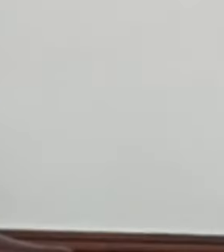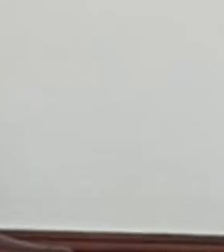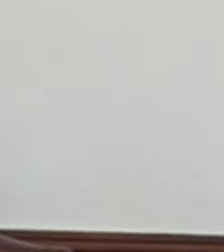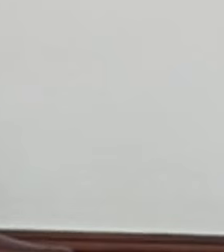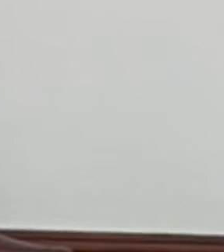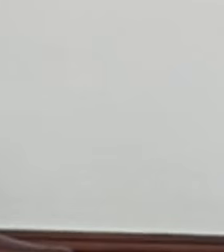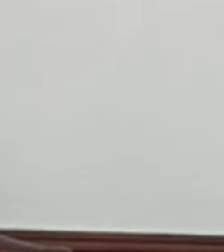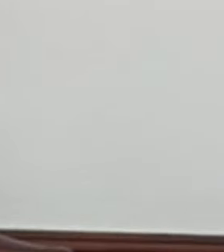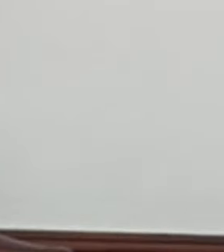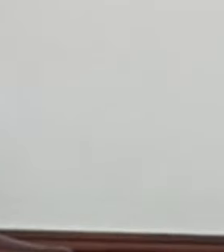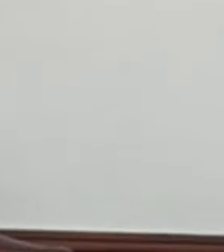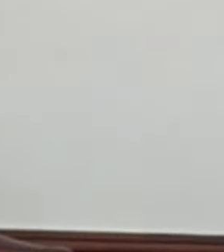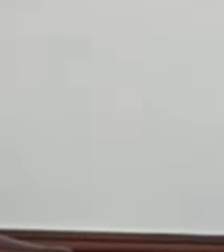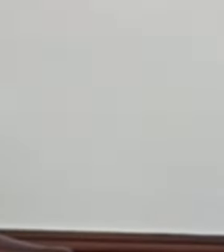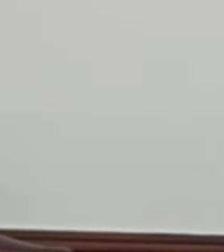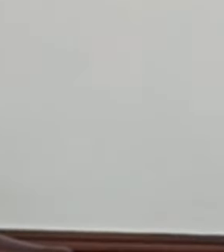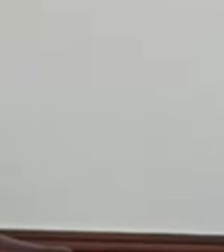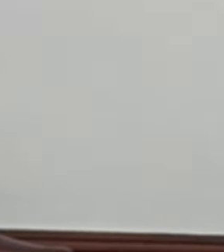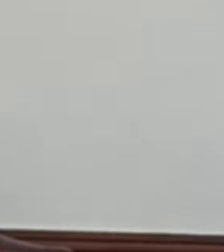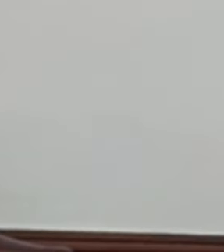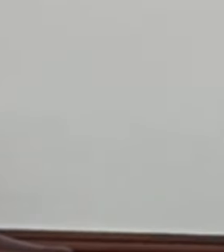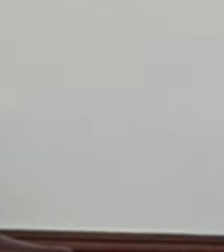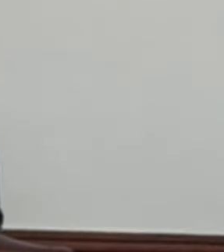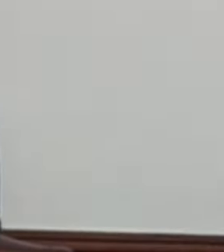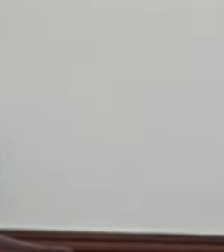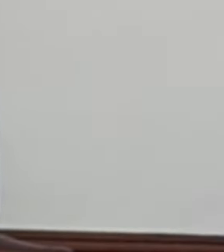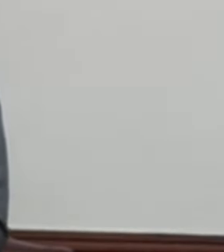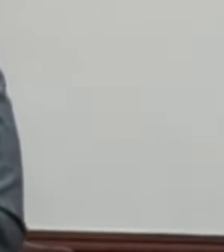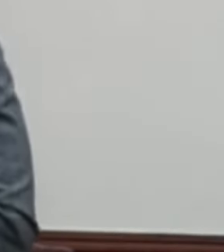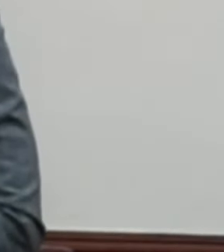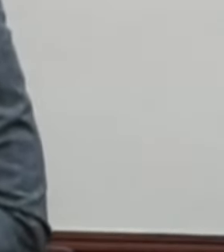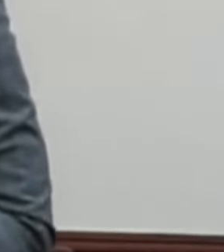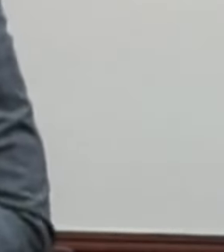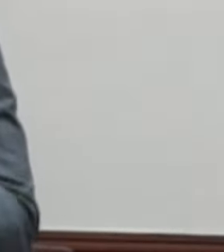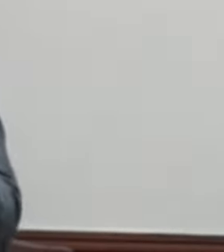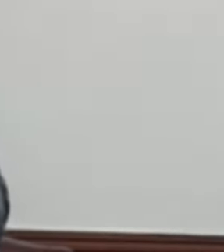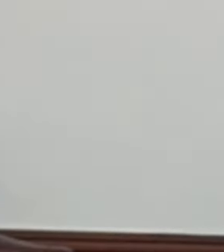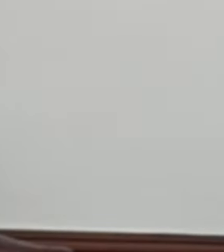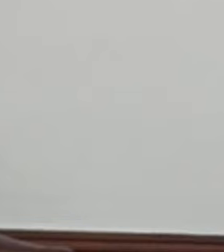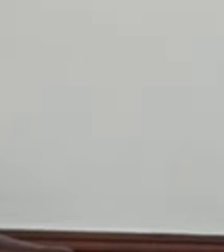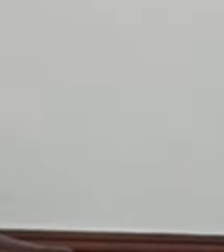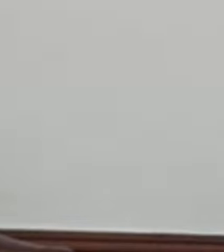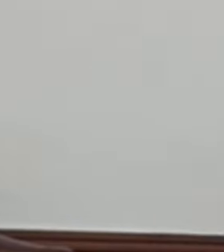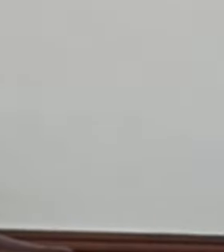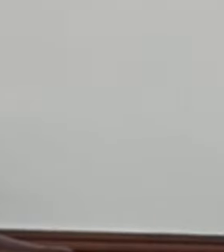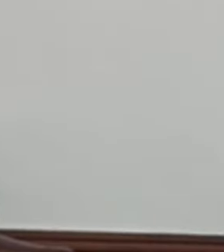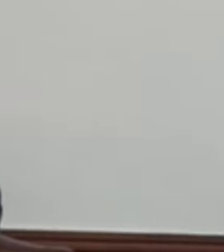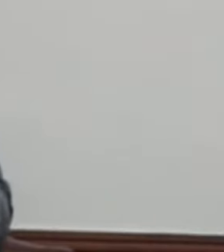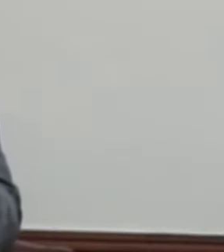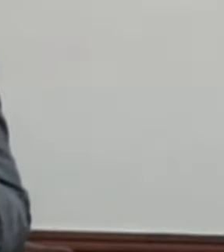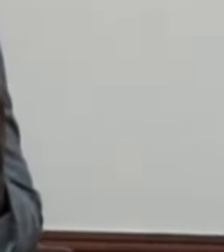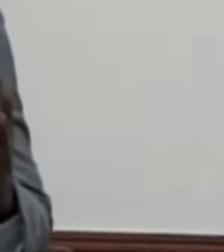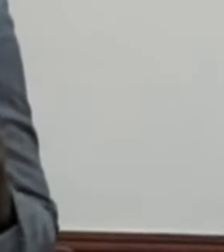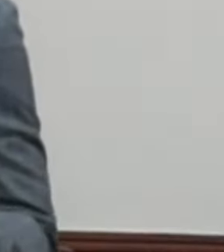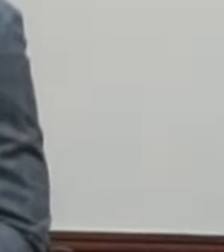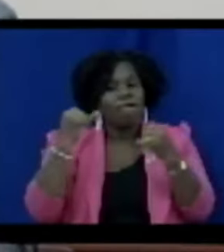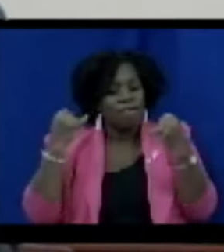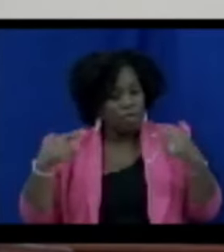and to thank the media for making sure that the message gets out to our people and to finally say that in a democracy